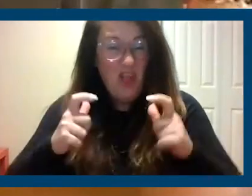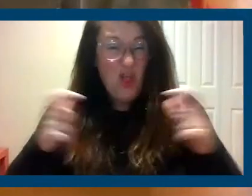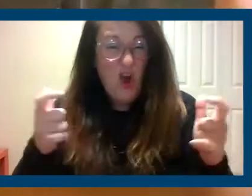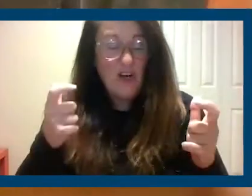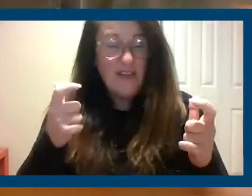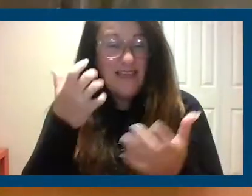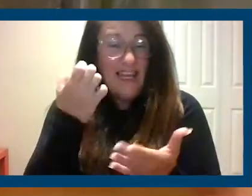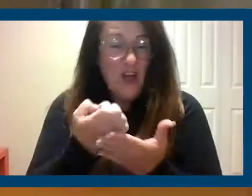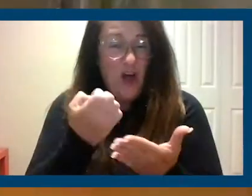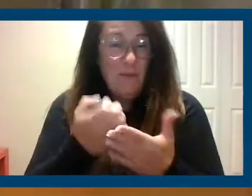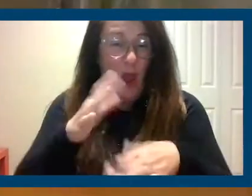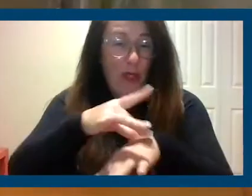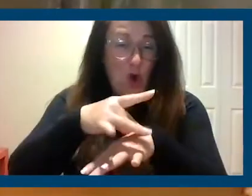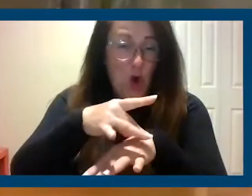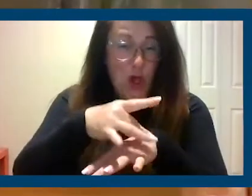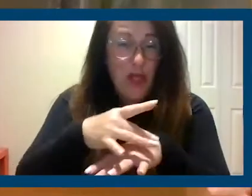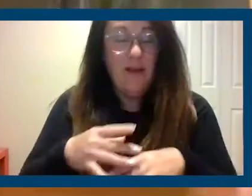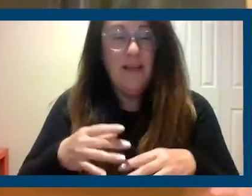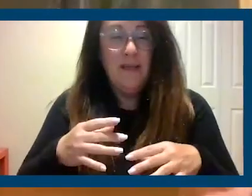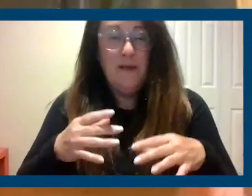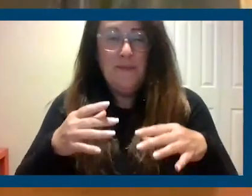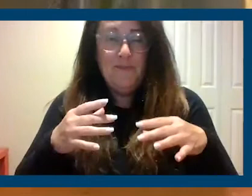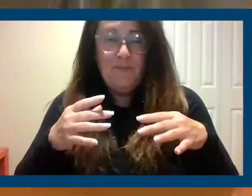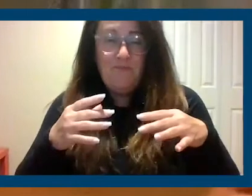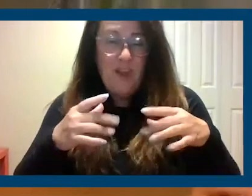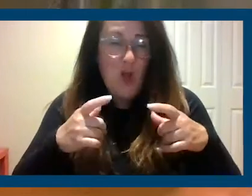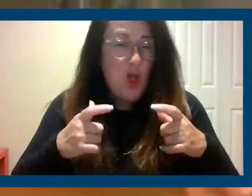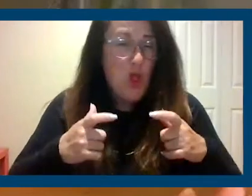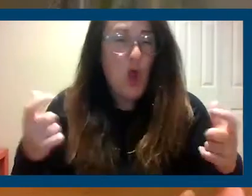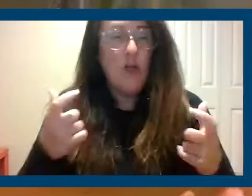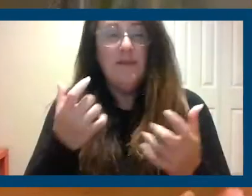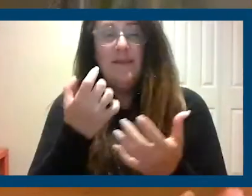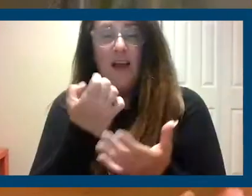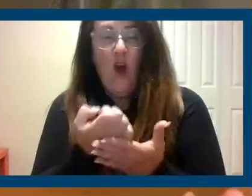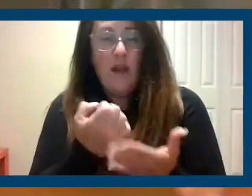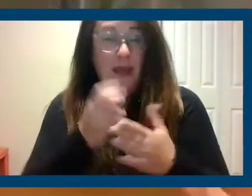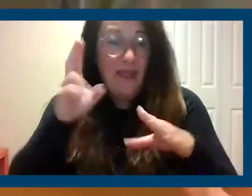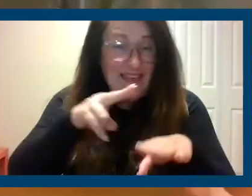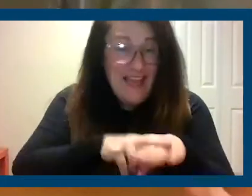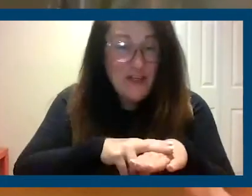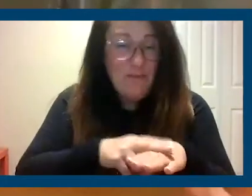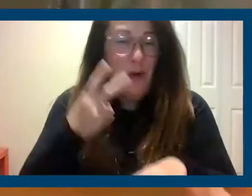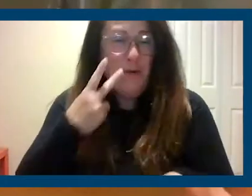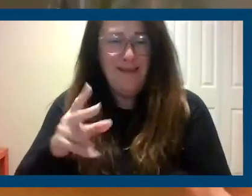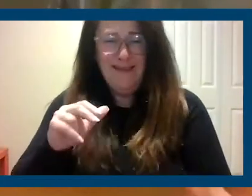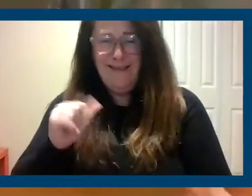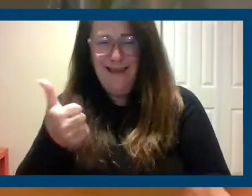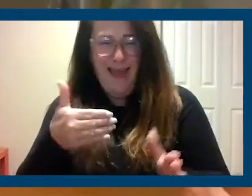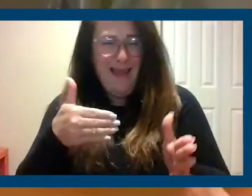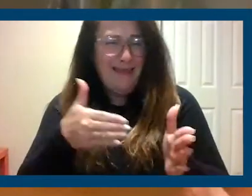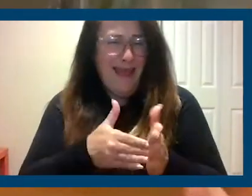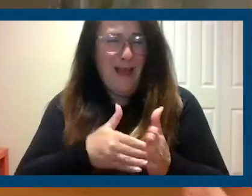on planet Earth. This being the largest economy in the nation. And yet we see tens of thousands